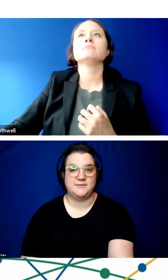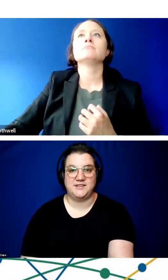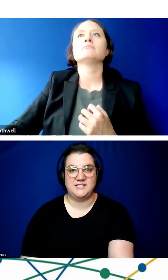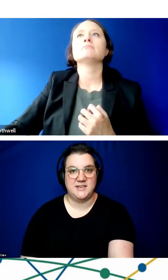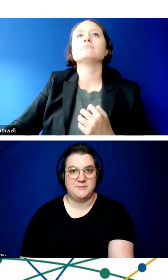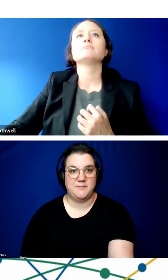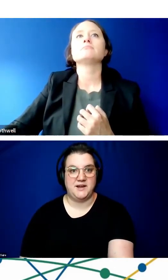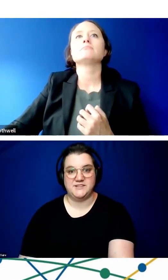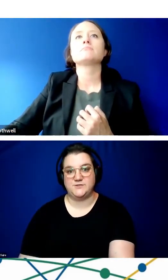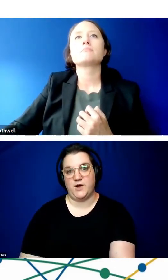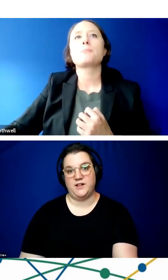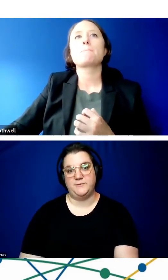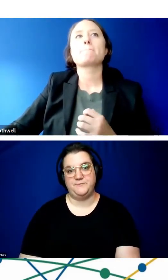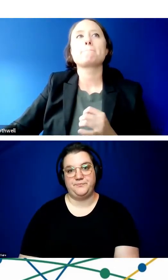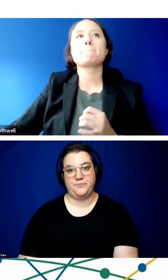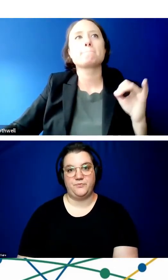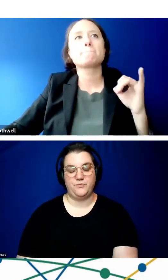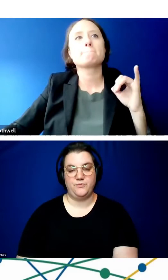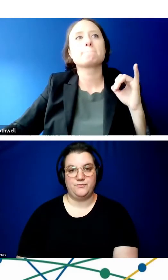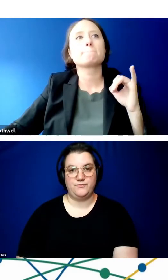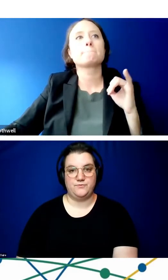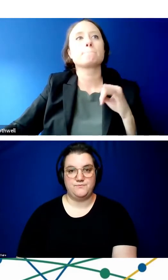that is something to keep in mind as well.